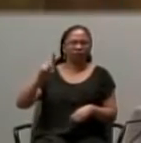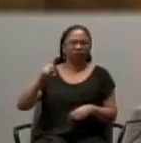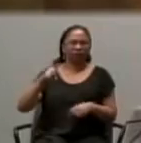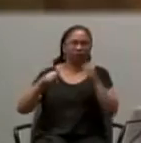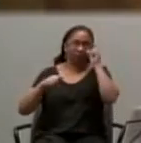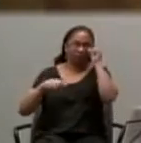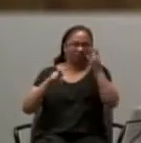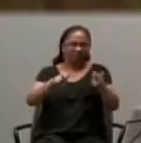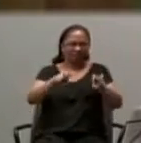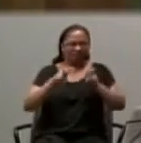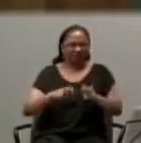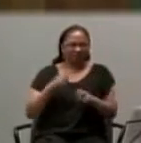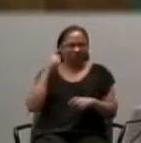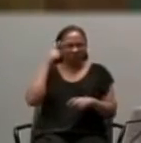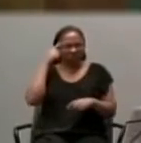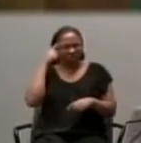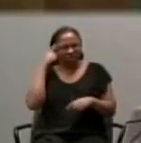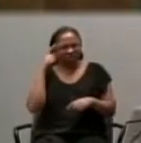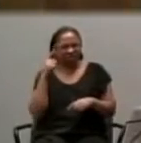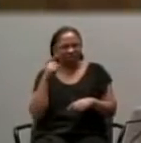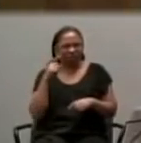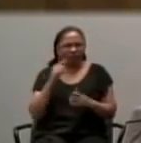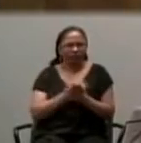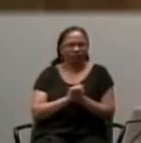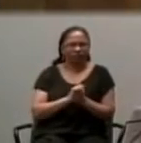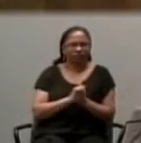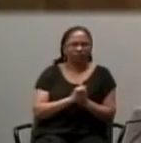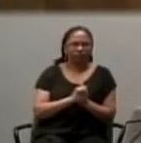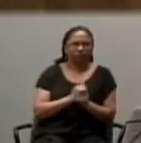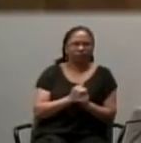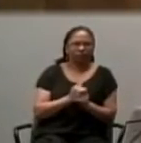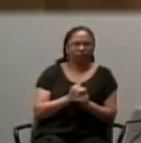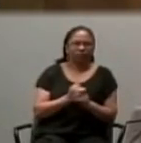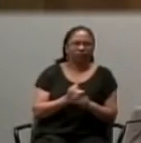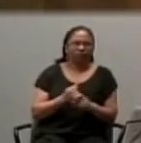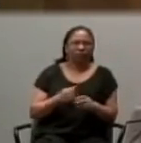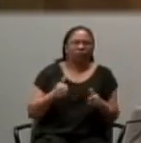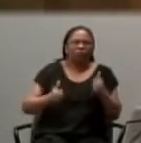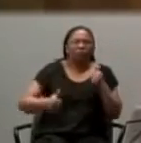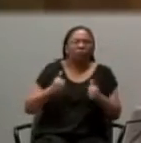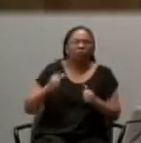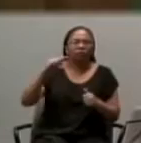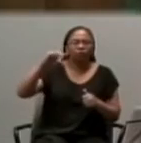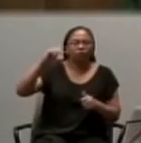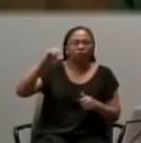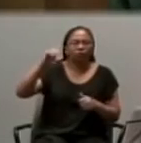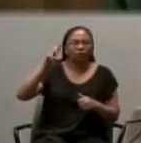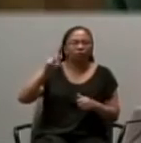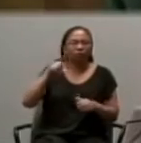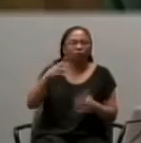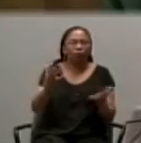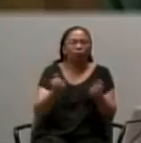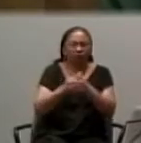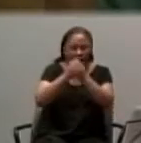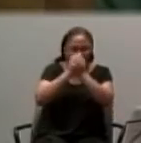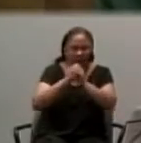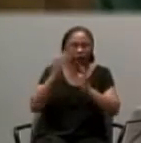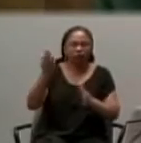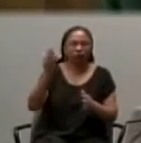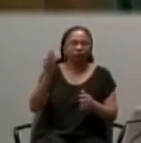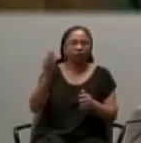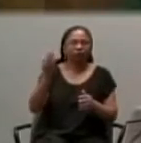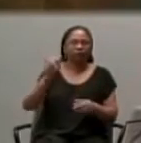Like those of the Amorites? Or the ancestors beyond the river? Which God do you want to worship? And he,